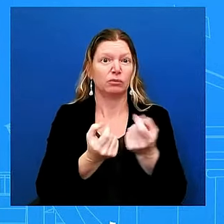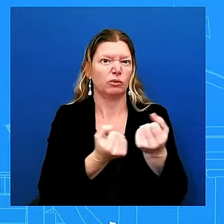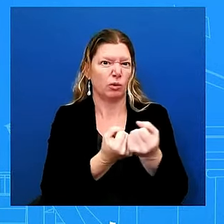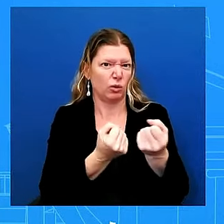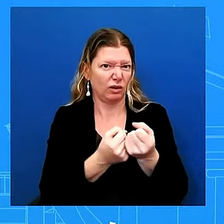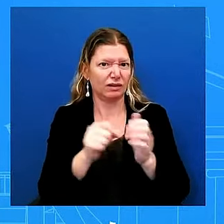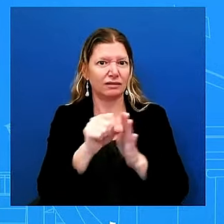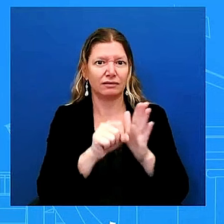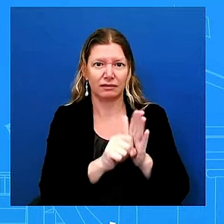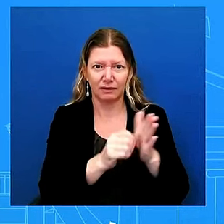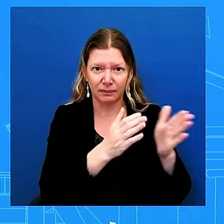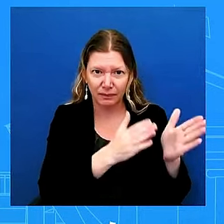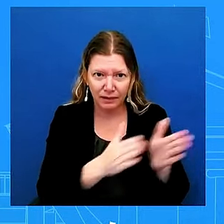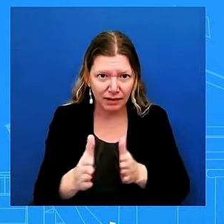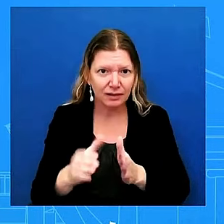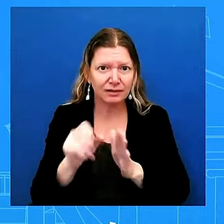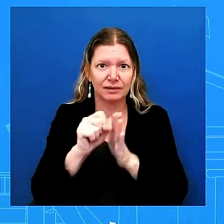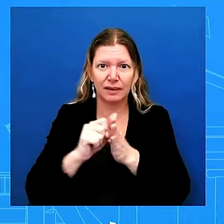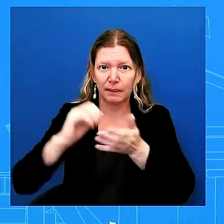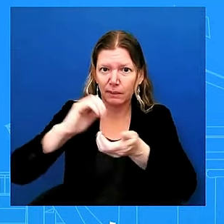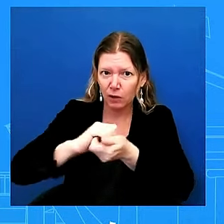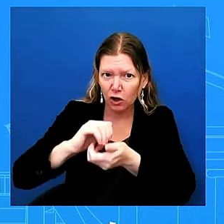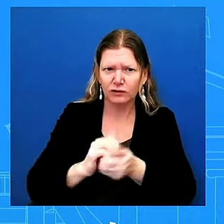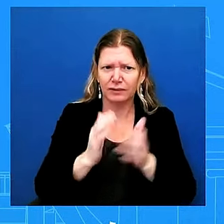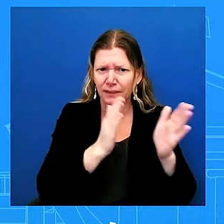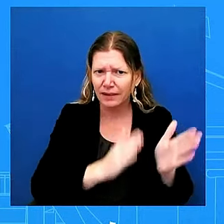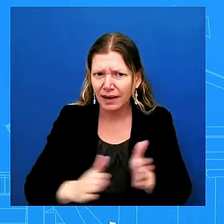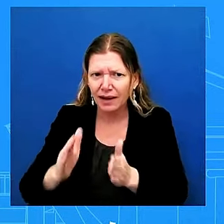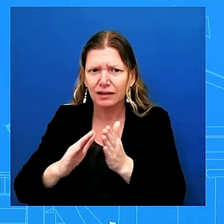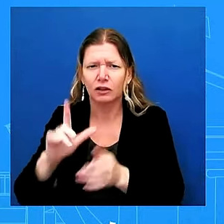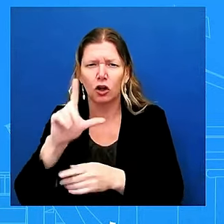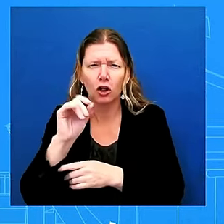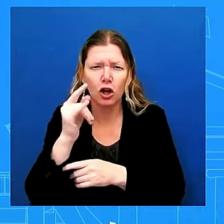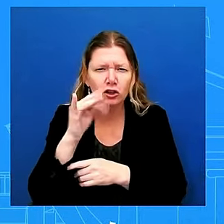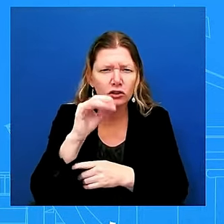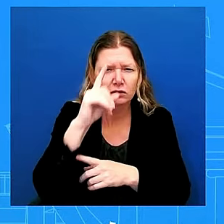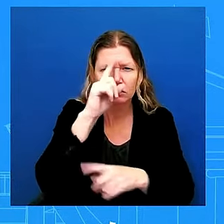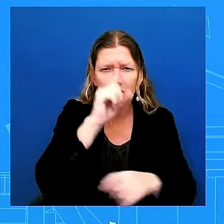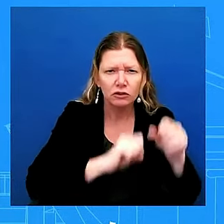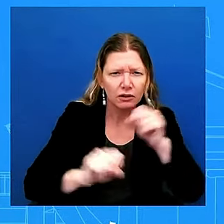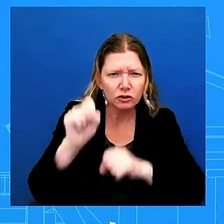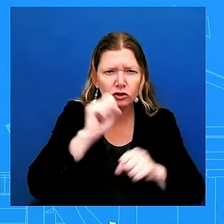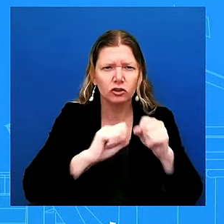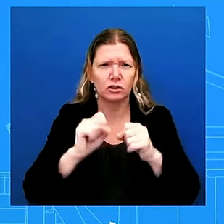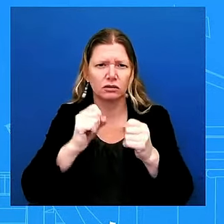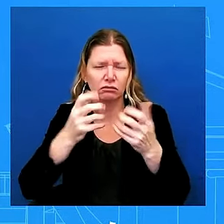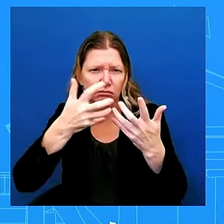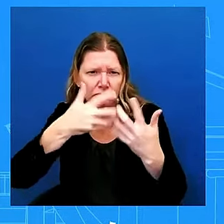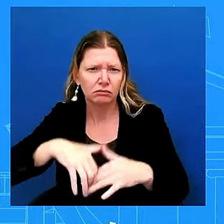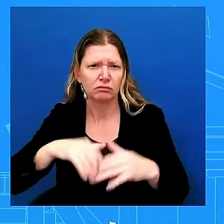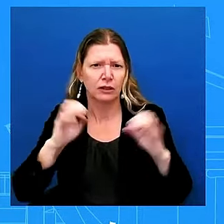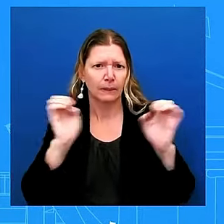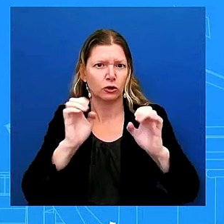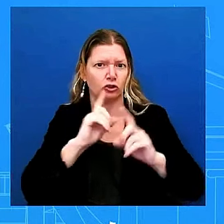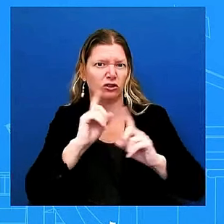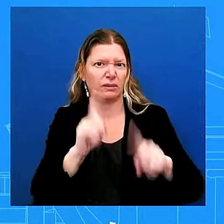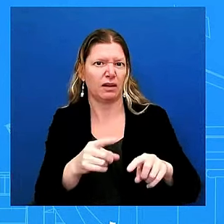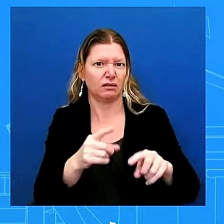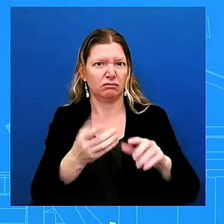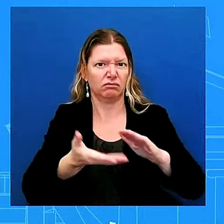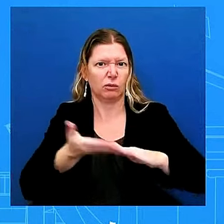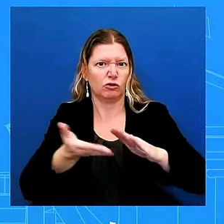their emergency response operations this included pre-positioning a number of search and rescue teams